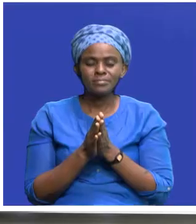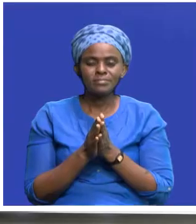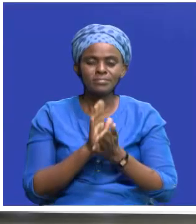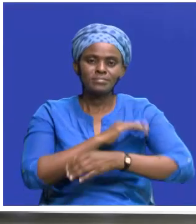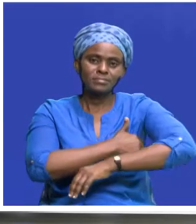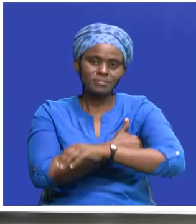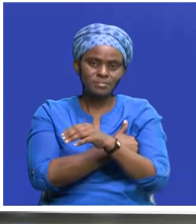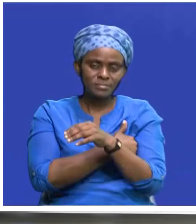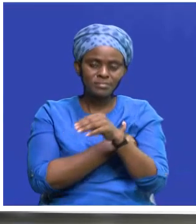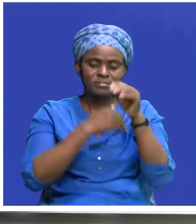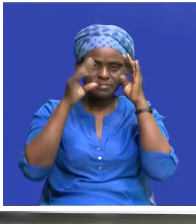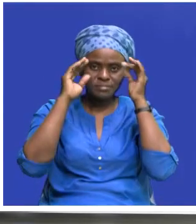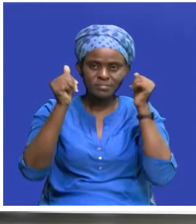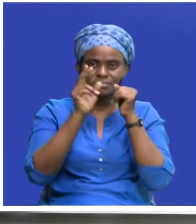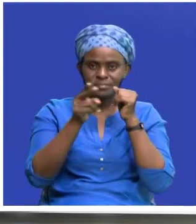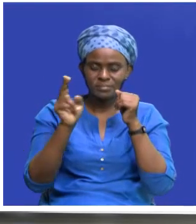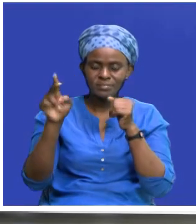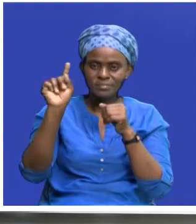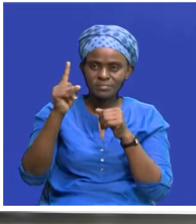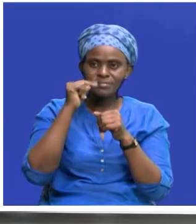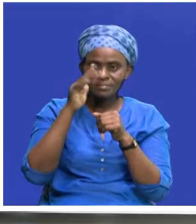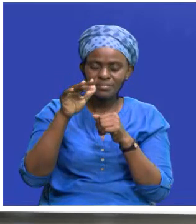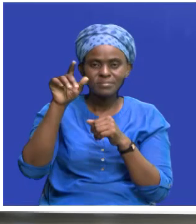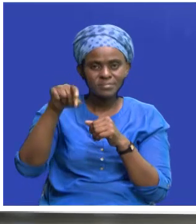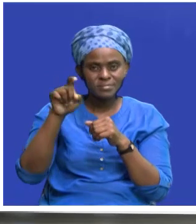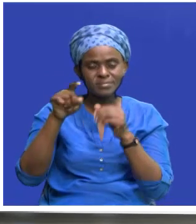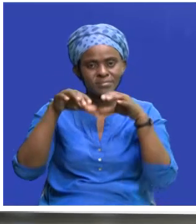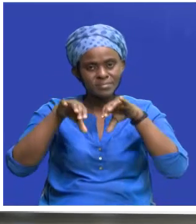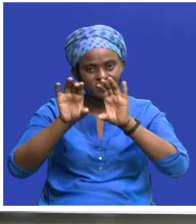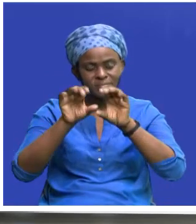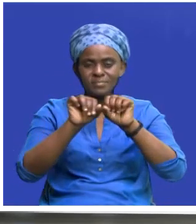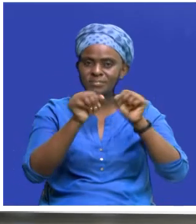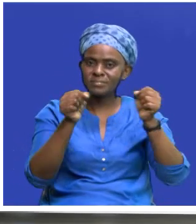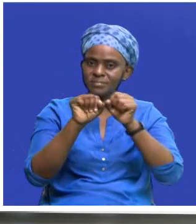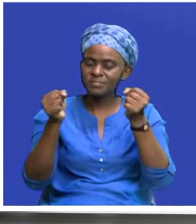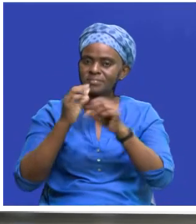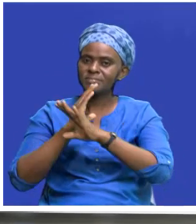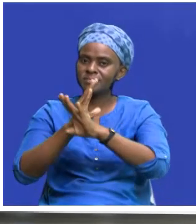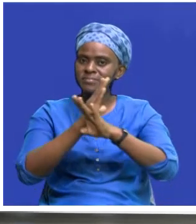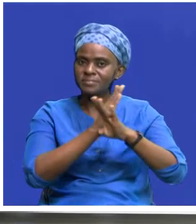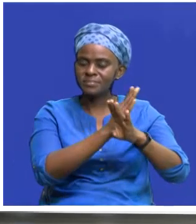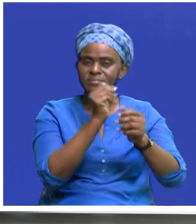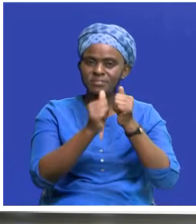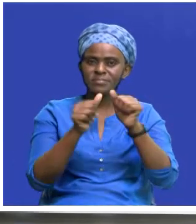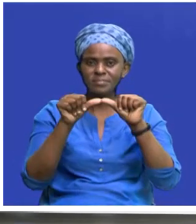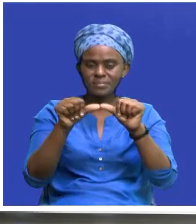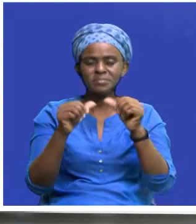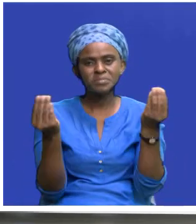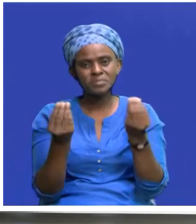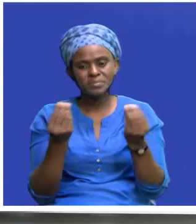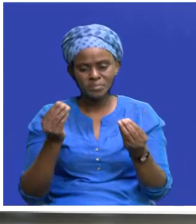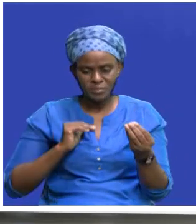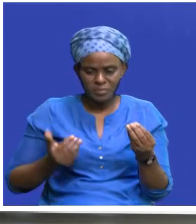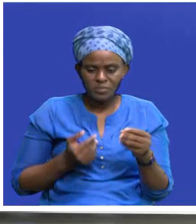First Lady Mutinta Hichilema says there is need to continue breaking the invisible barriers that still prevent women from